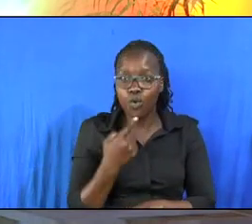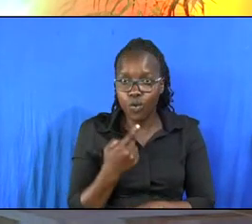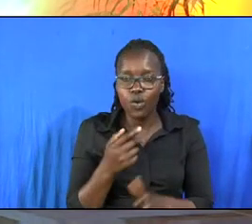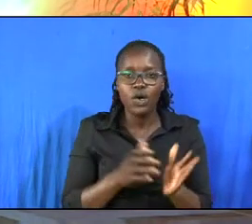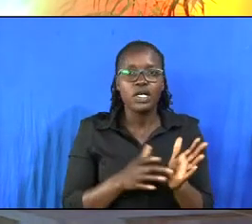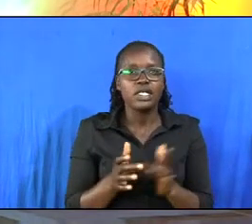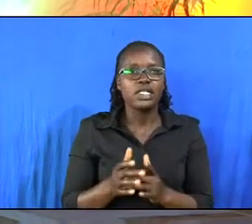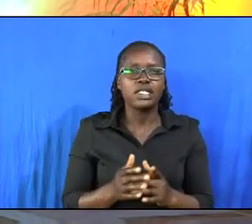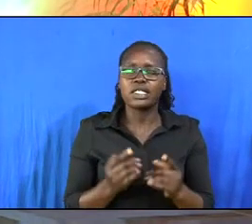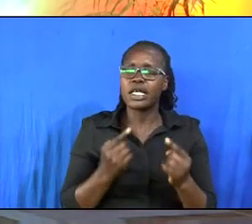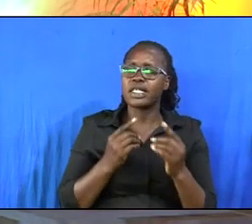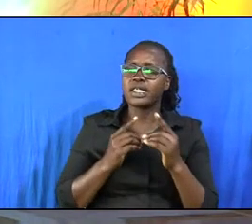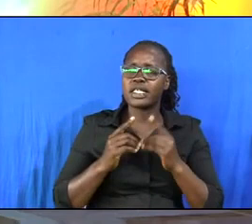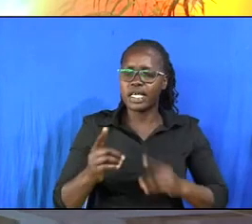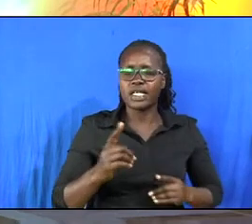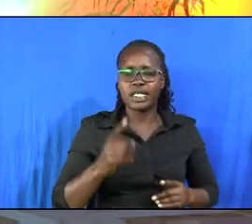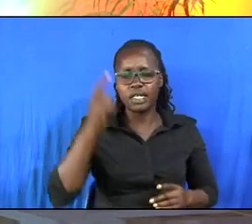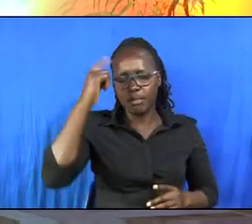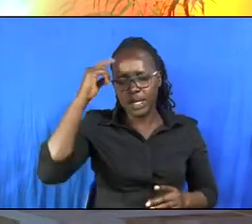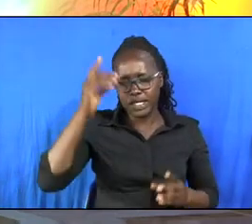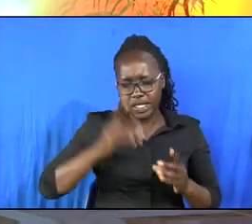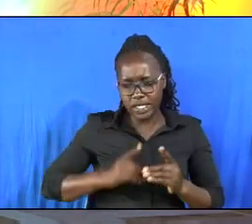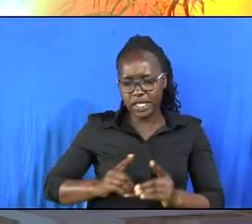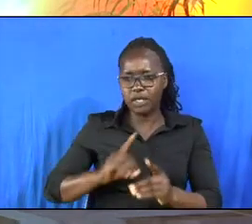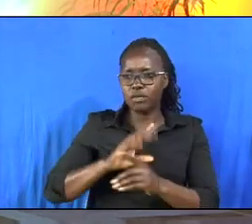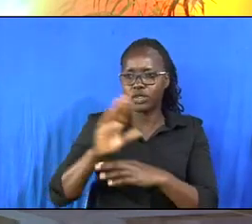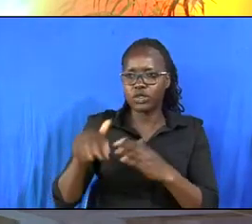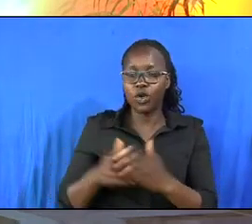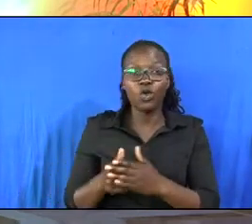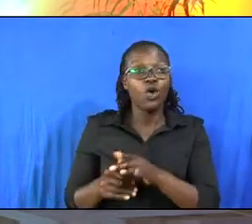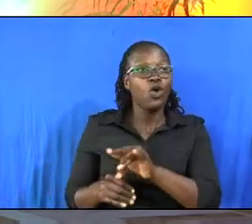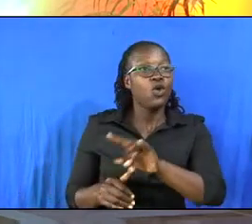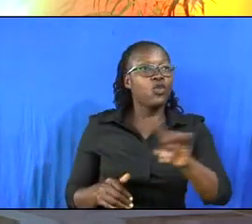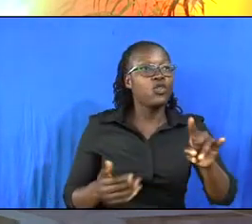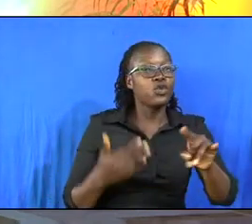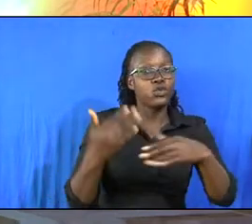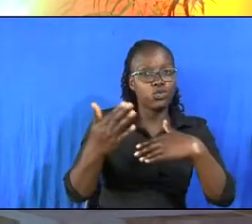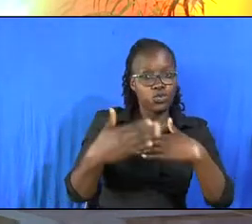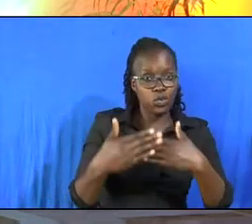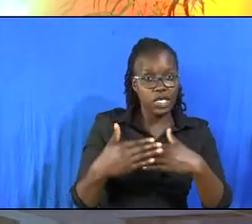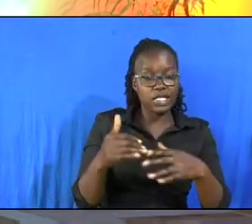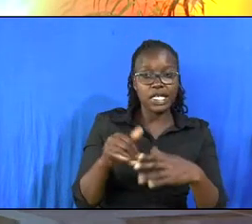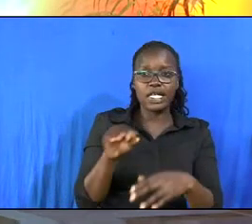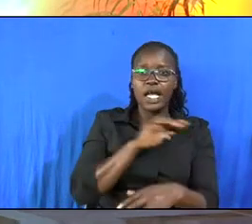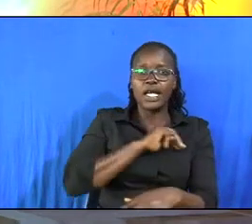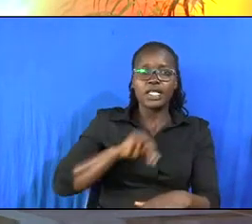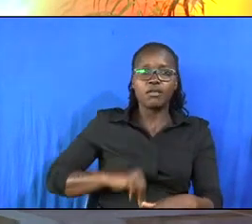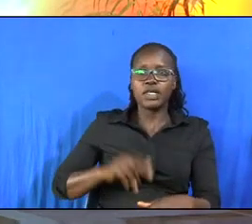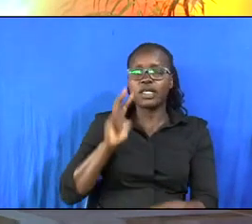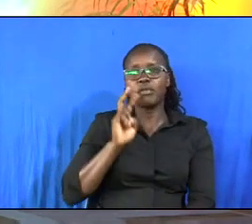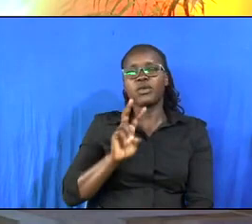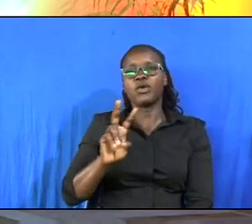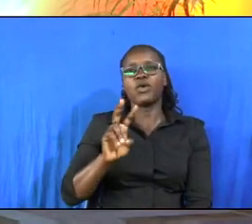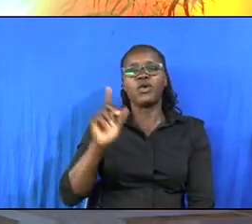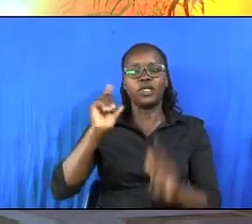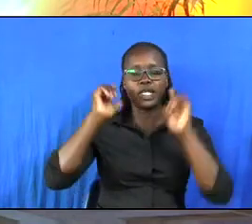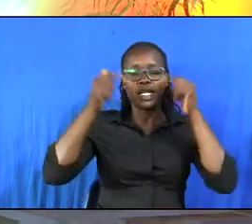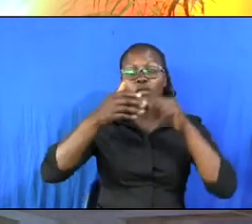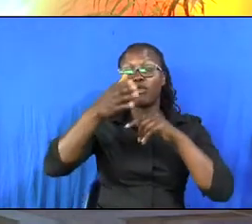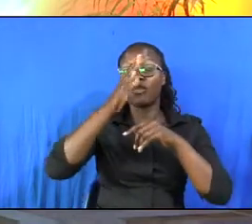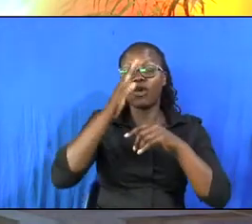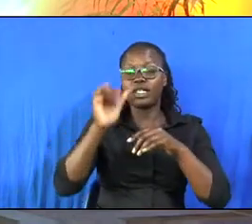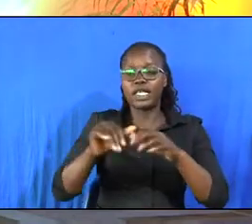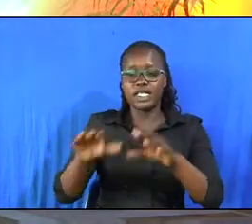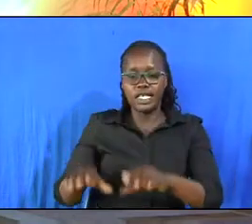then he directed the minds of his disciples and those who are by the riverside that behold the lamb of